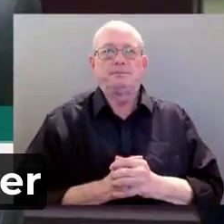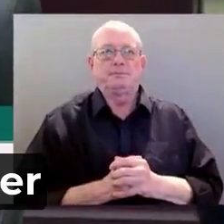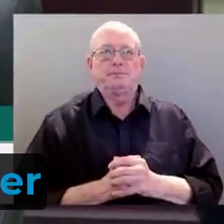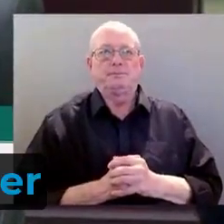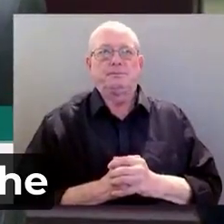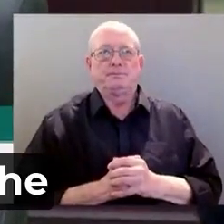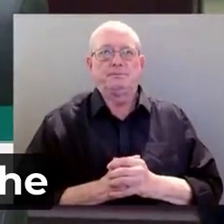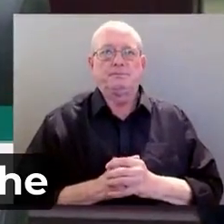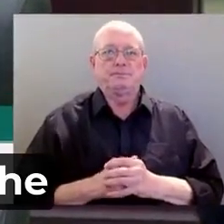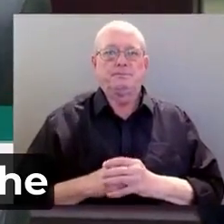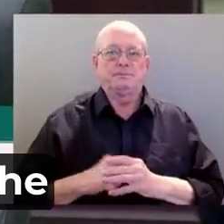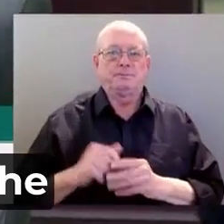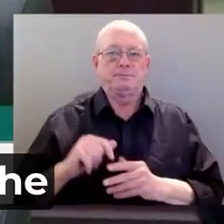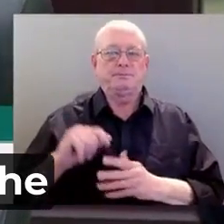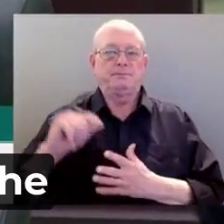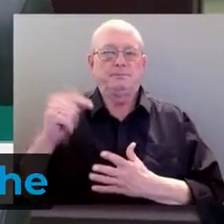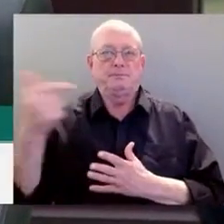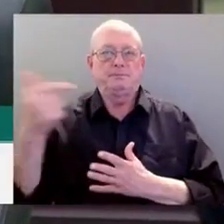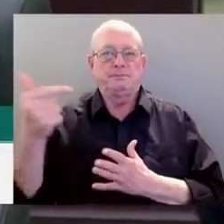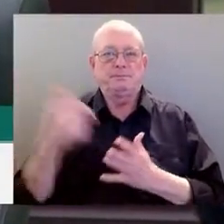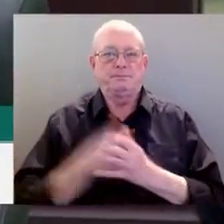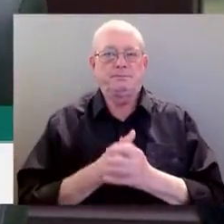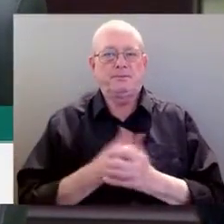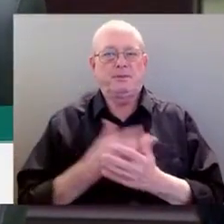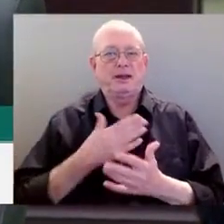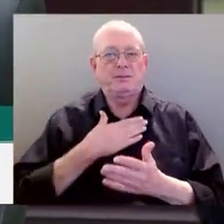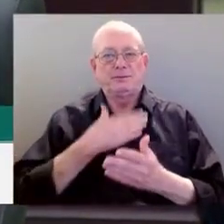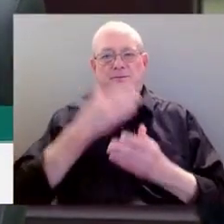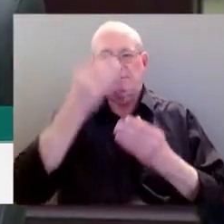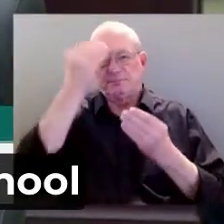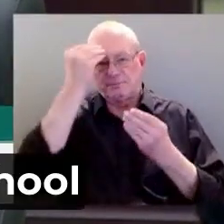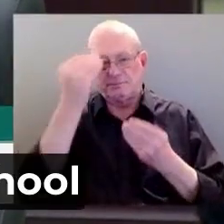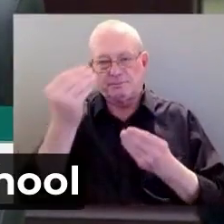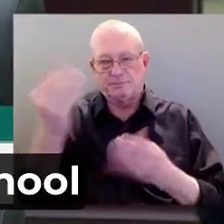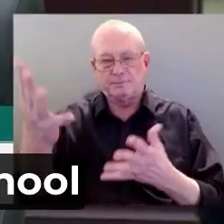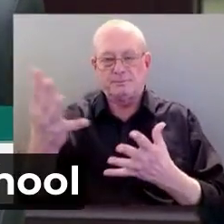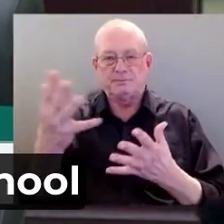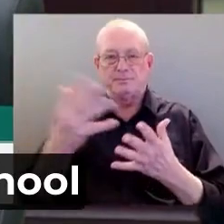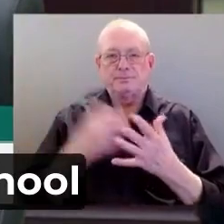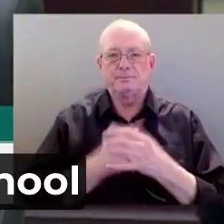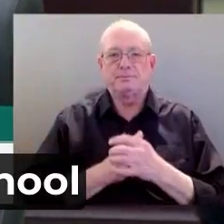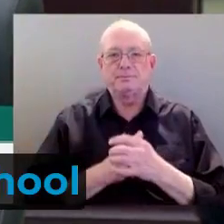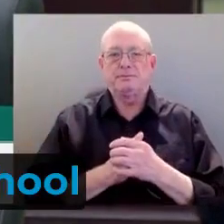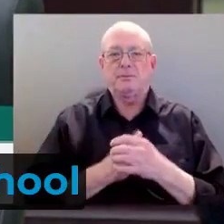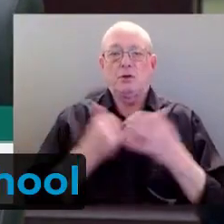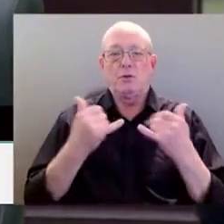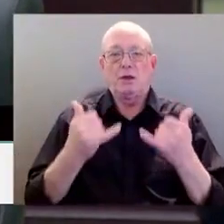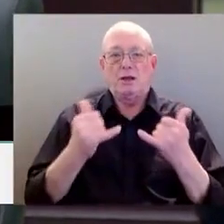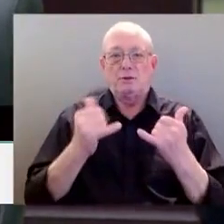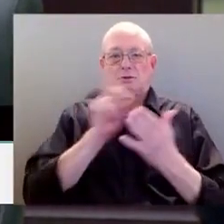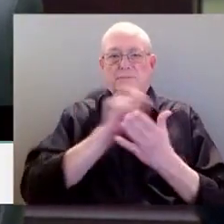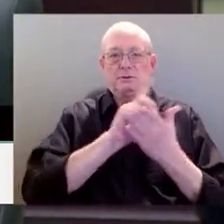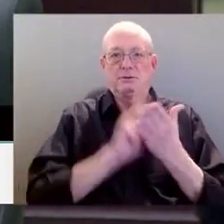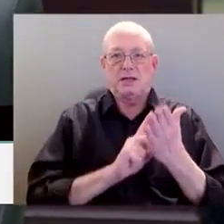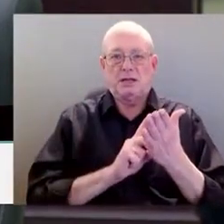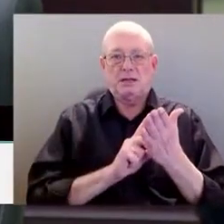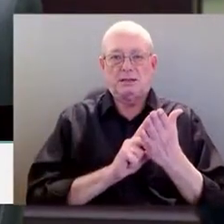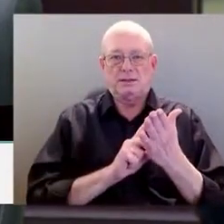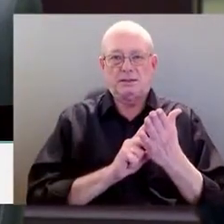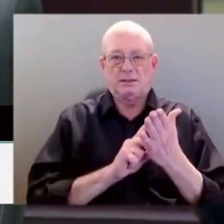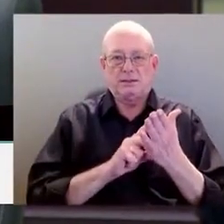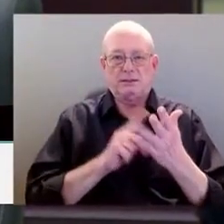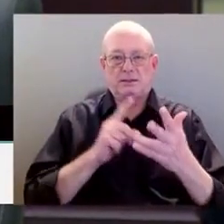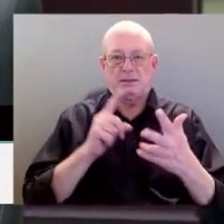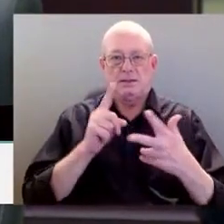I'm pleased to let the member know that all three projects he mentioned are currently in design. We expect the Holy Family School to tender later this